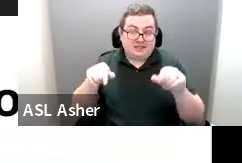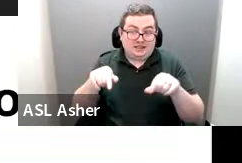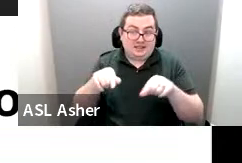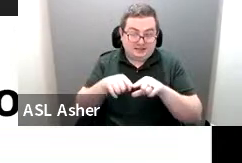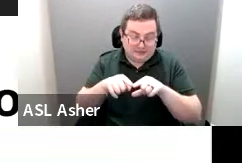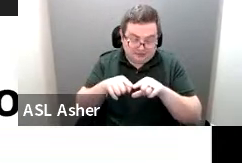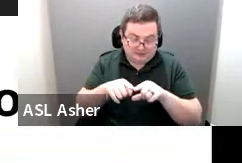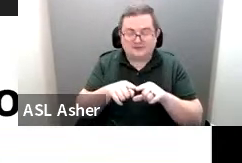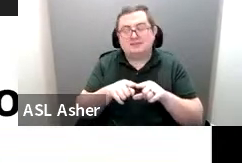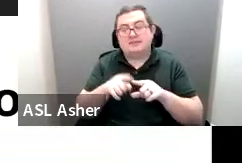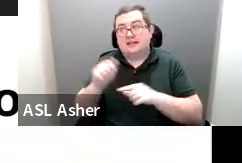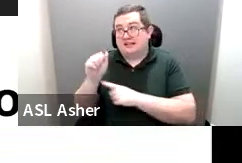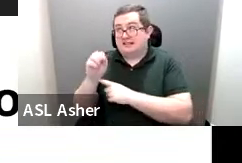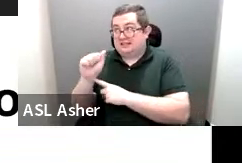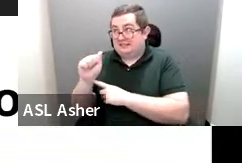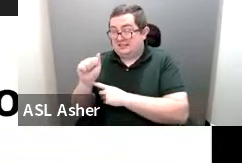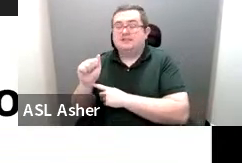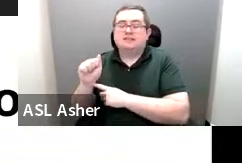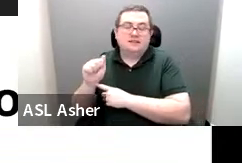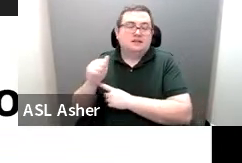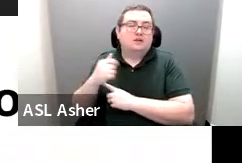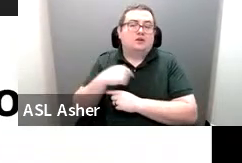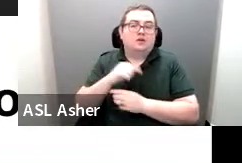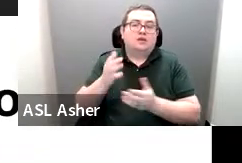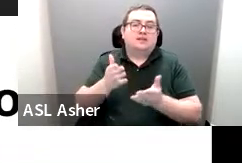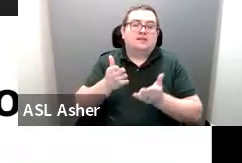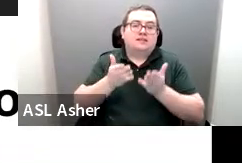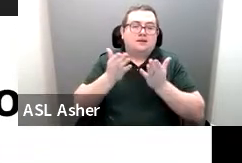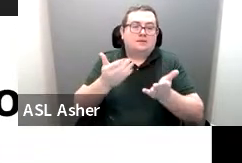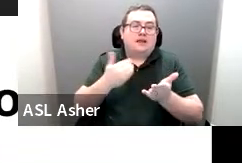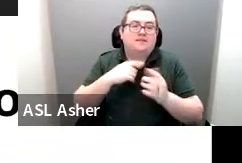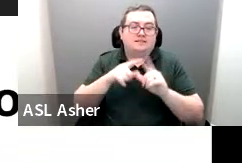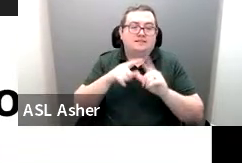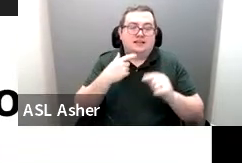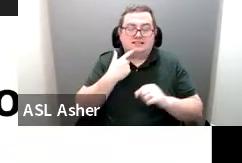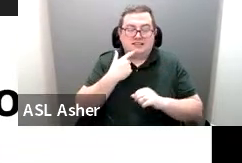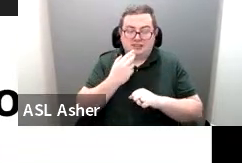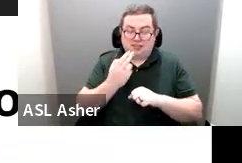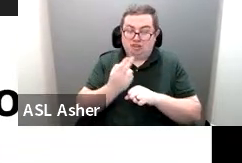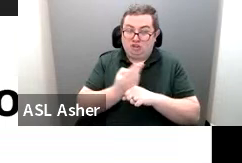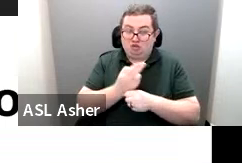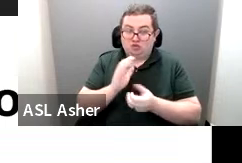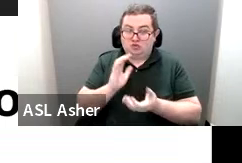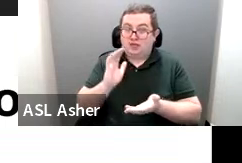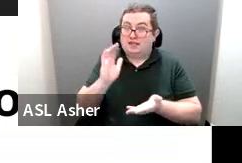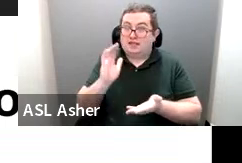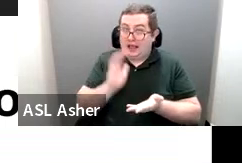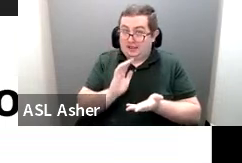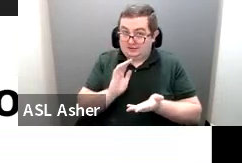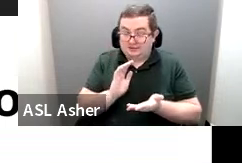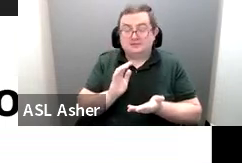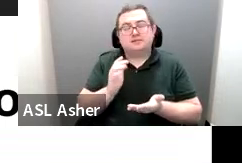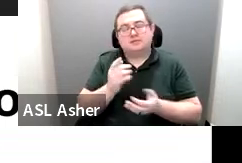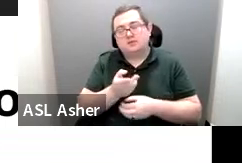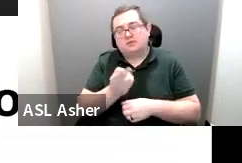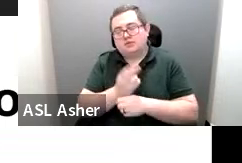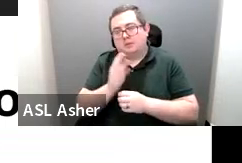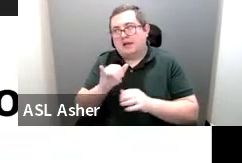having a sign that says use last. Because these are stations that are going to be used by everybody.